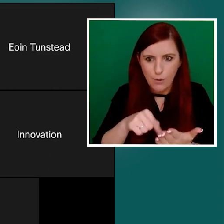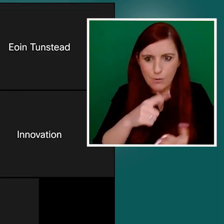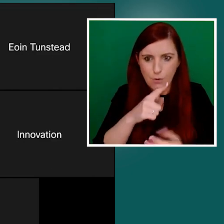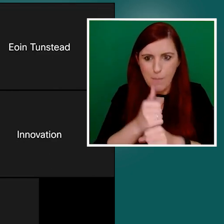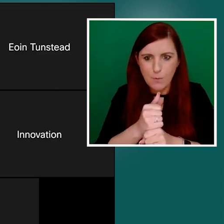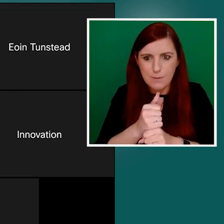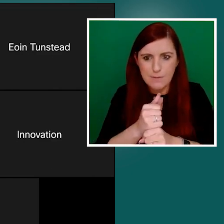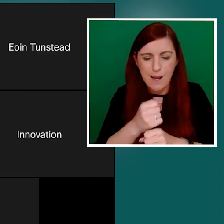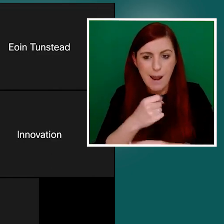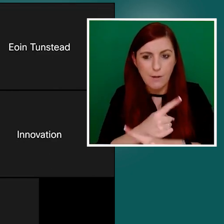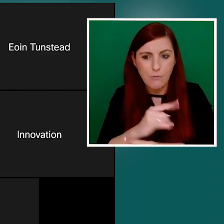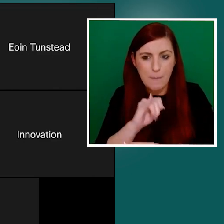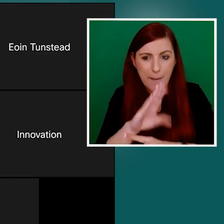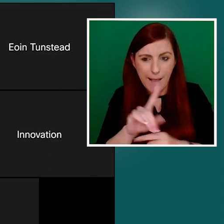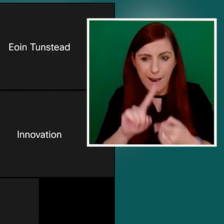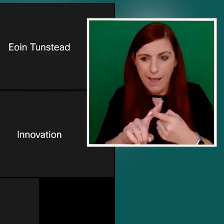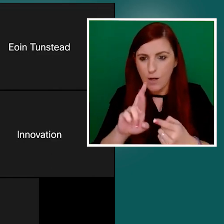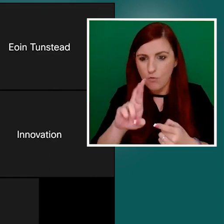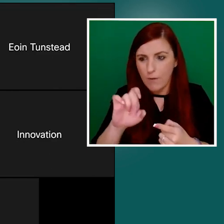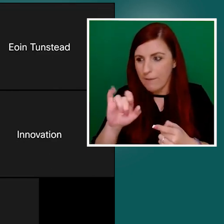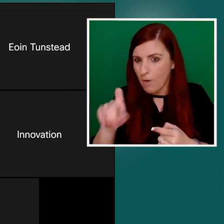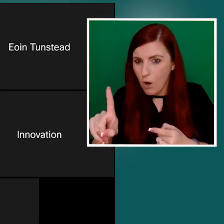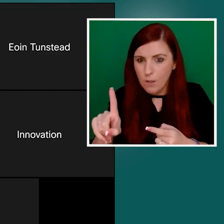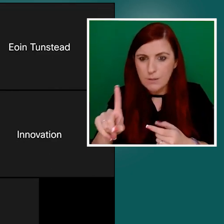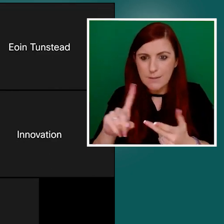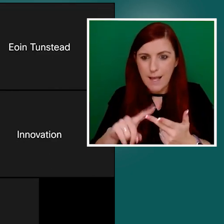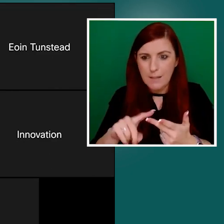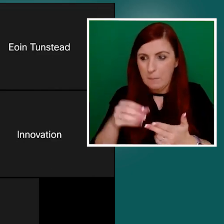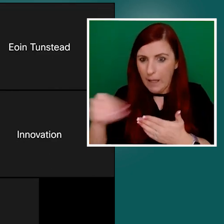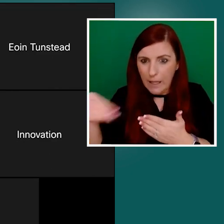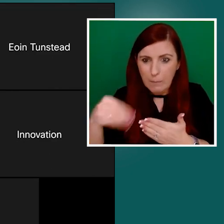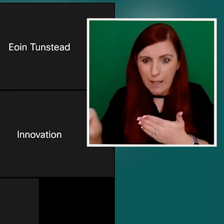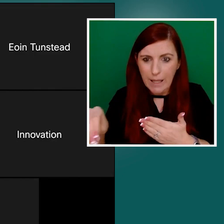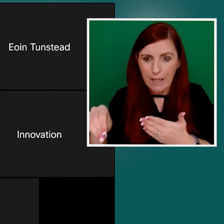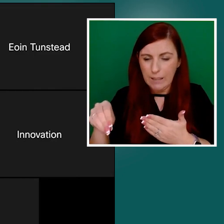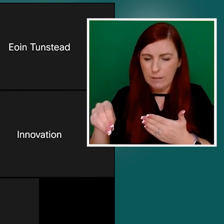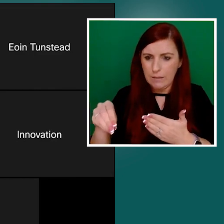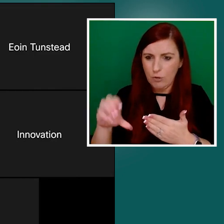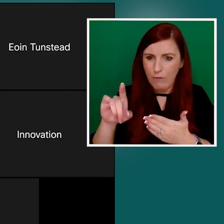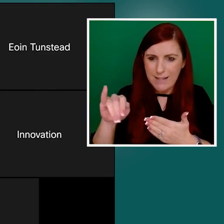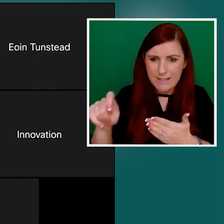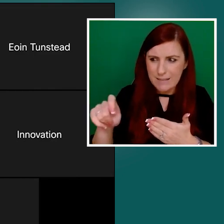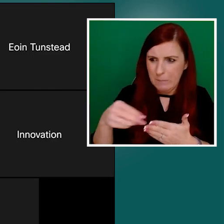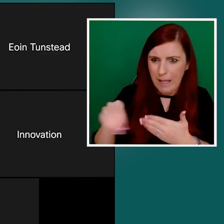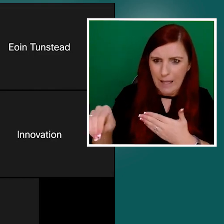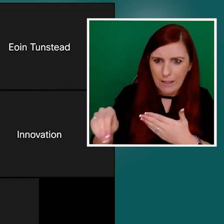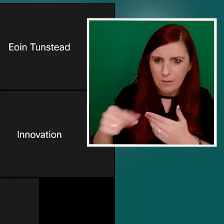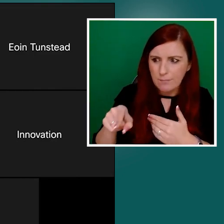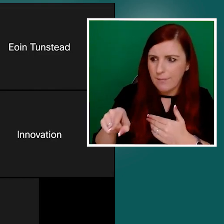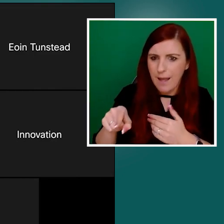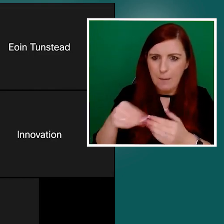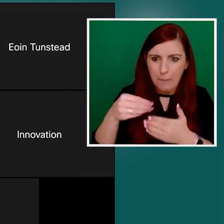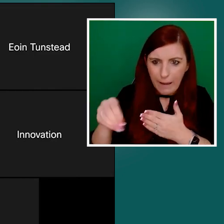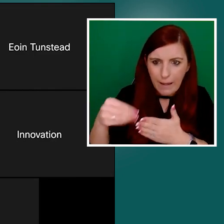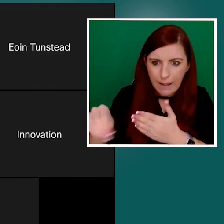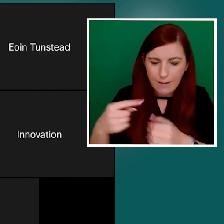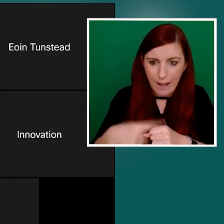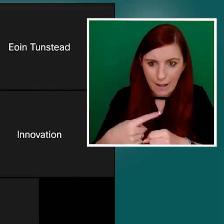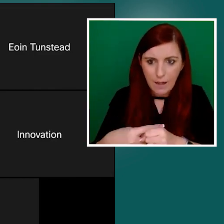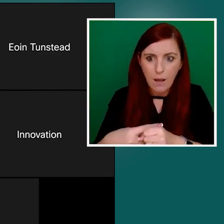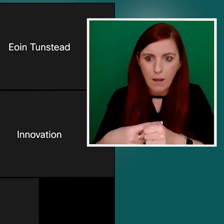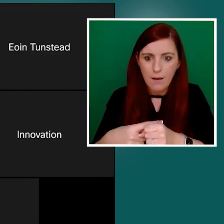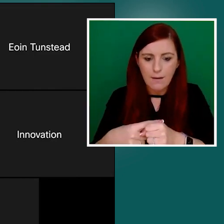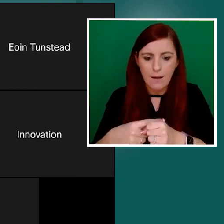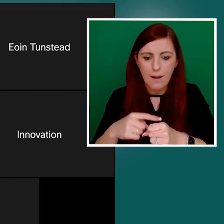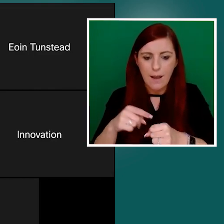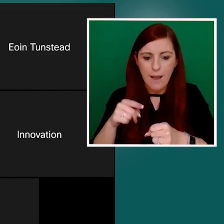refund and their repaying that in the credit and making a payment on that again and taking quite some